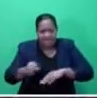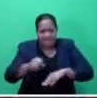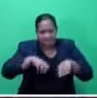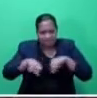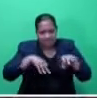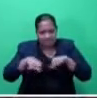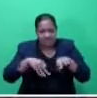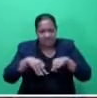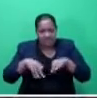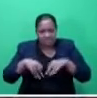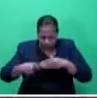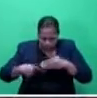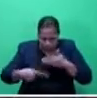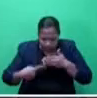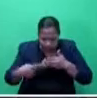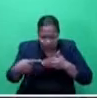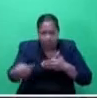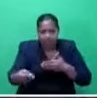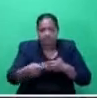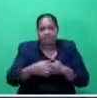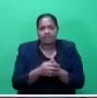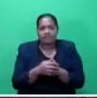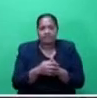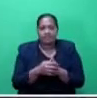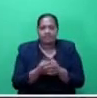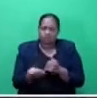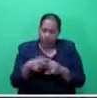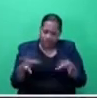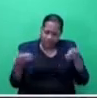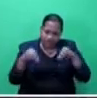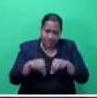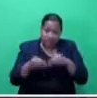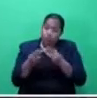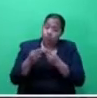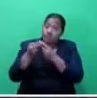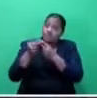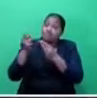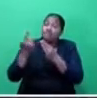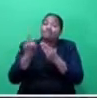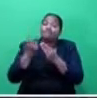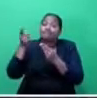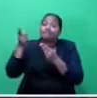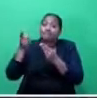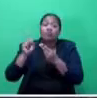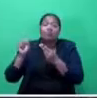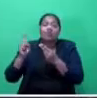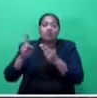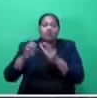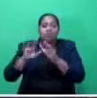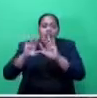models that are set by the World Health Organization. We, however,